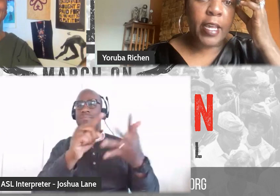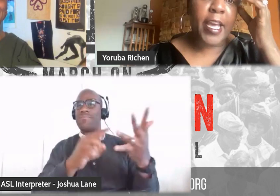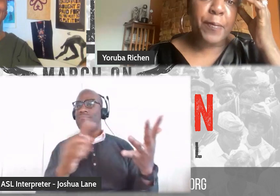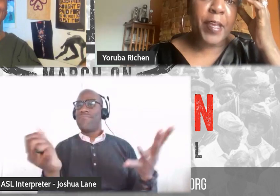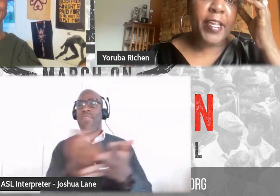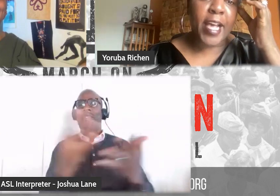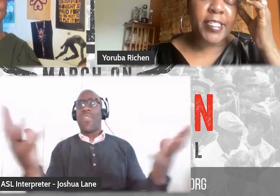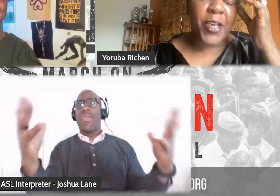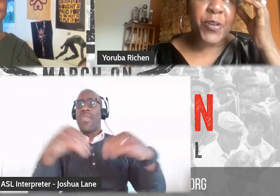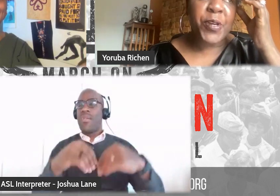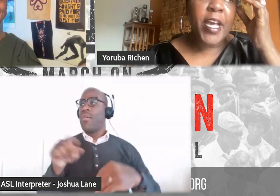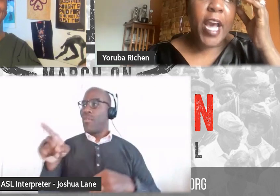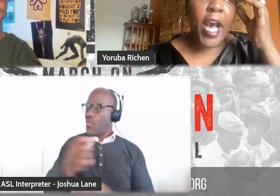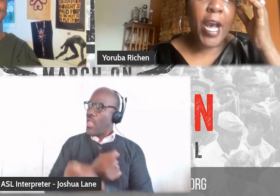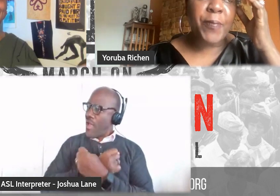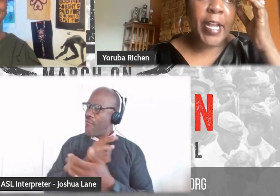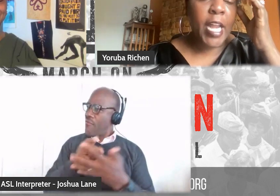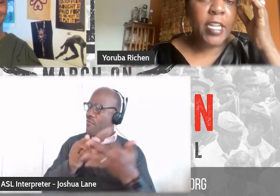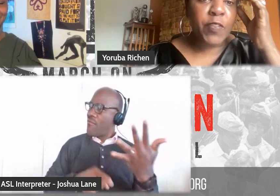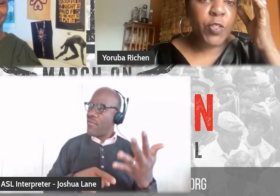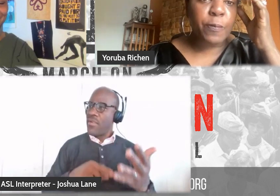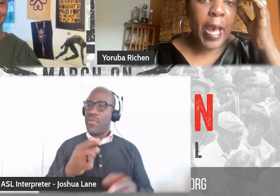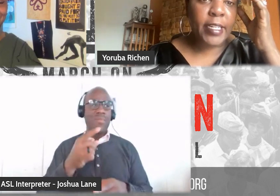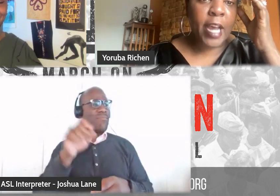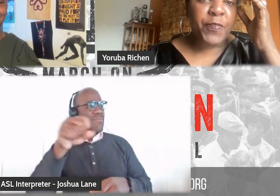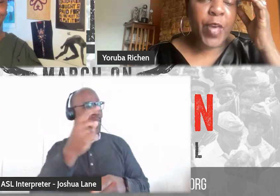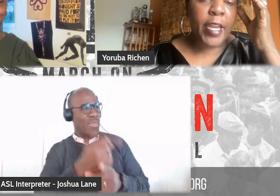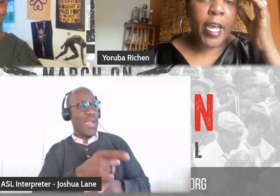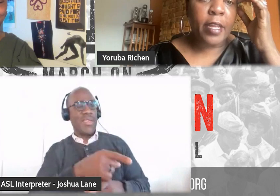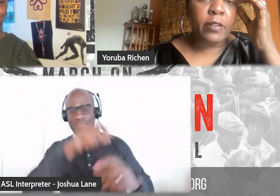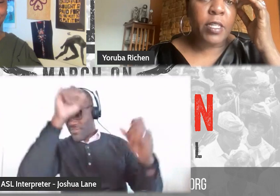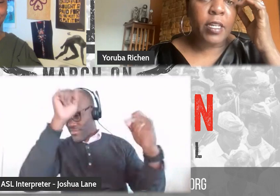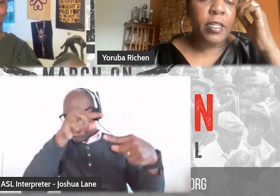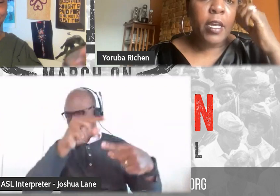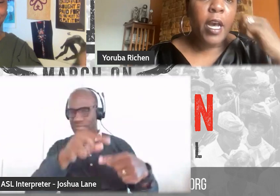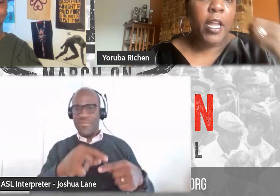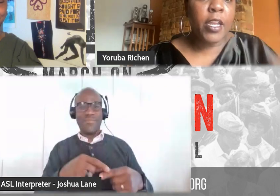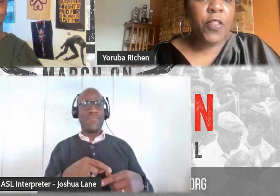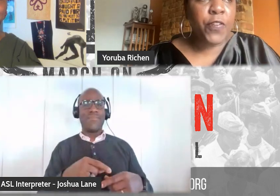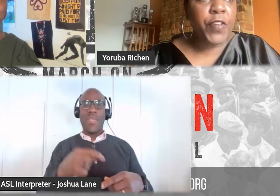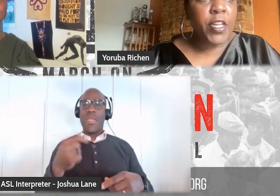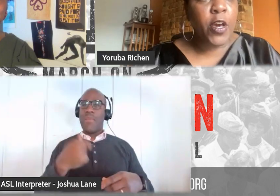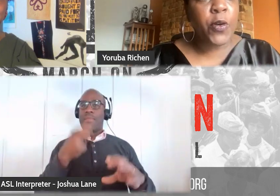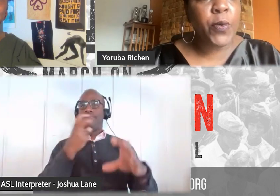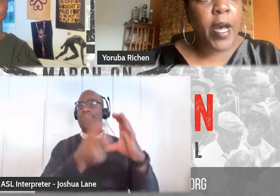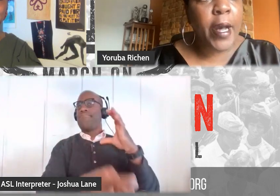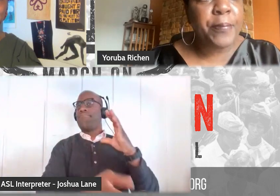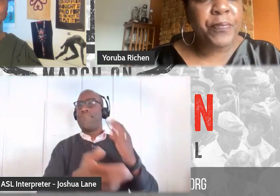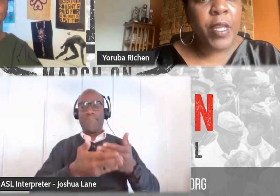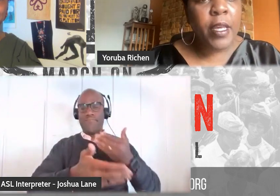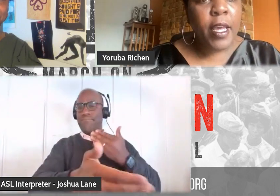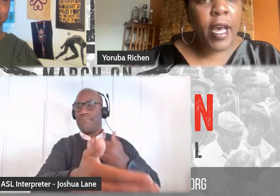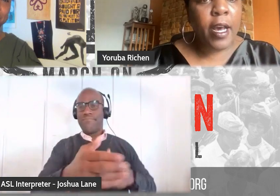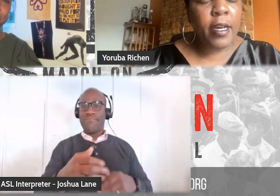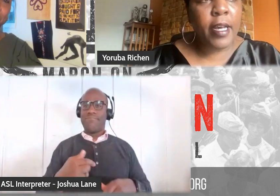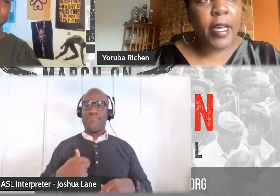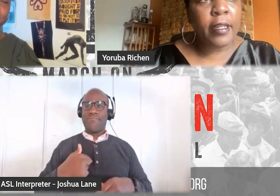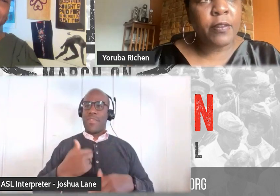excite me. Yeah. So, um, I kind of never looked back after that. I did another video, um,